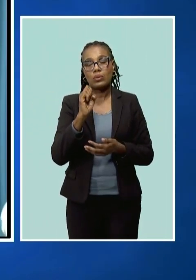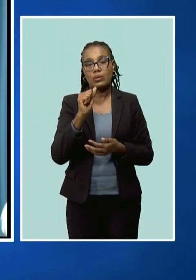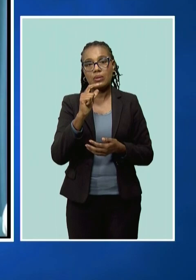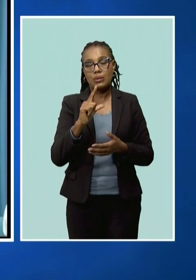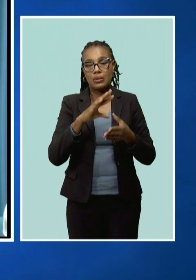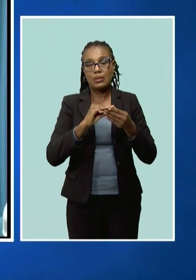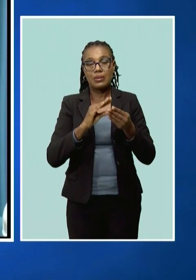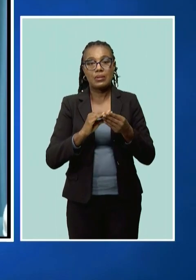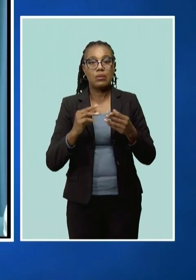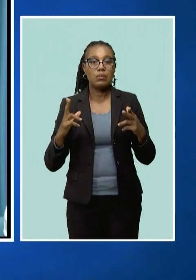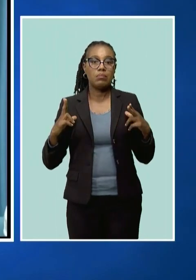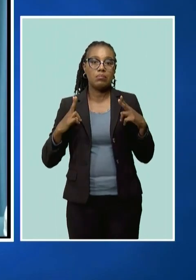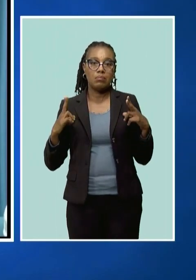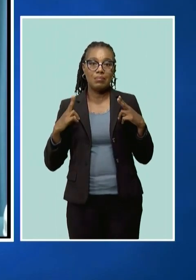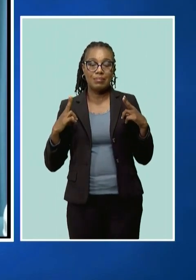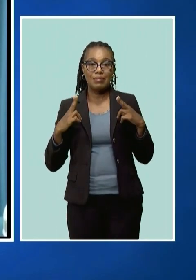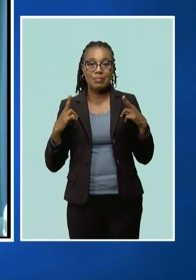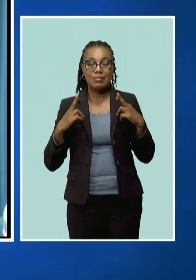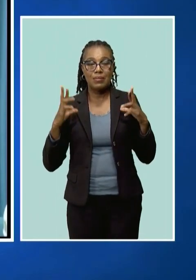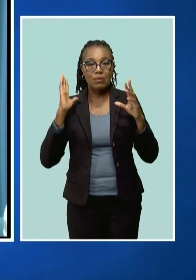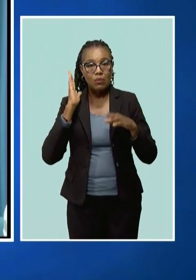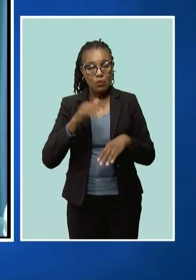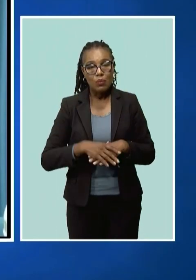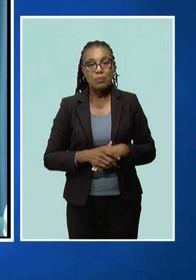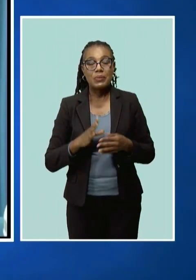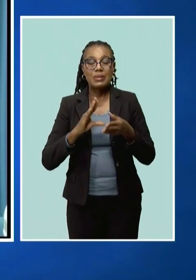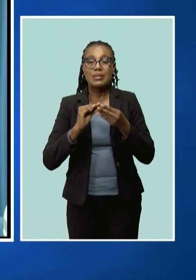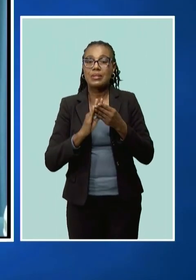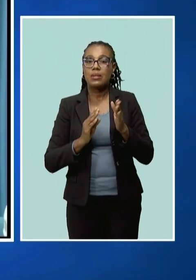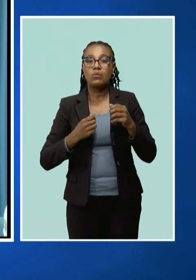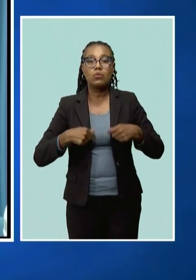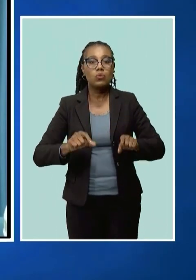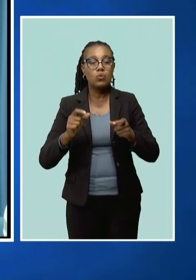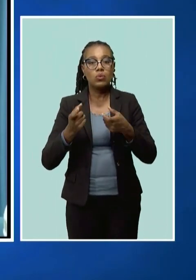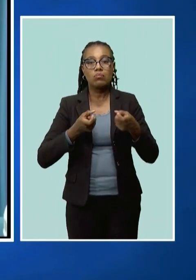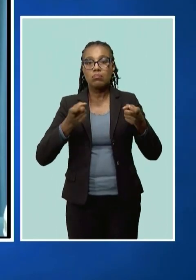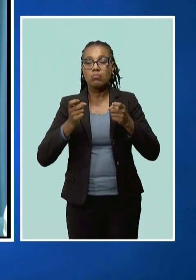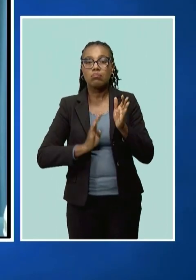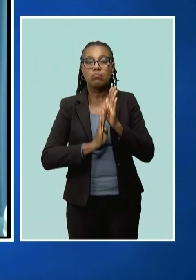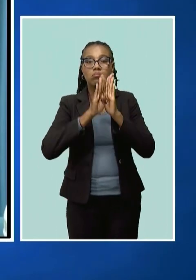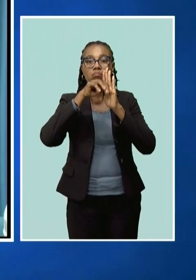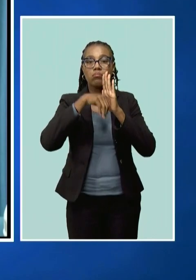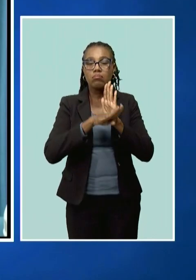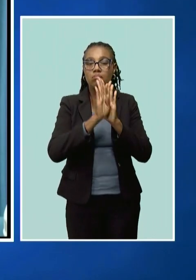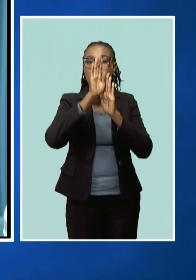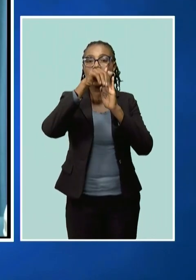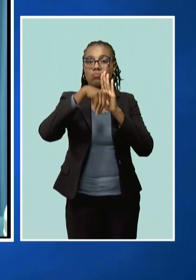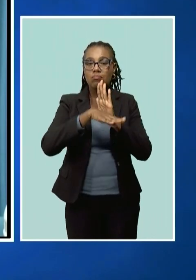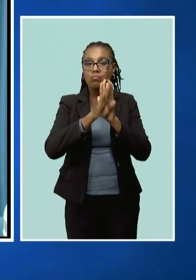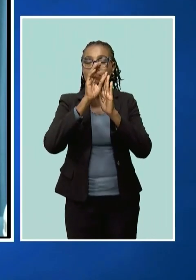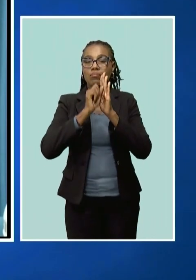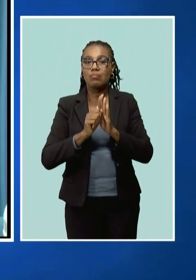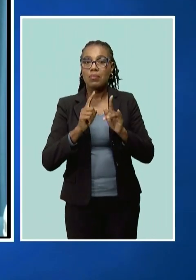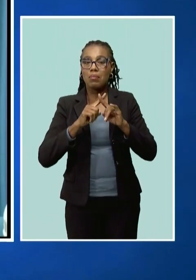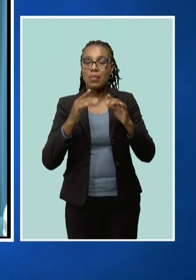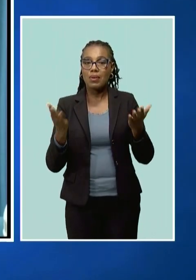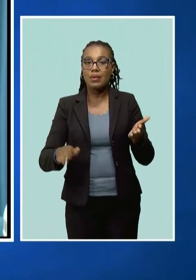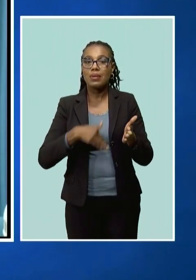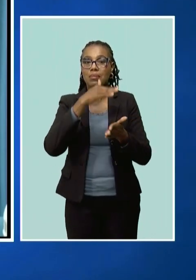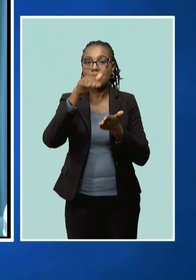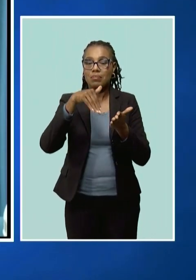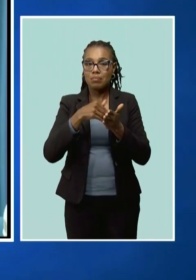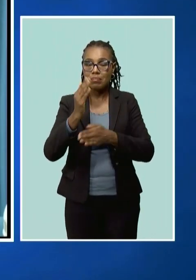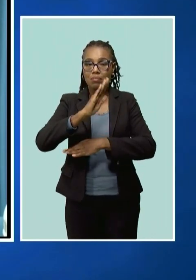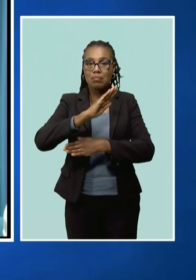at the midterm session. He says he's had high and low points, but the return of a May Day rally is a plus, particularly going back